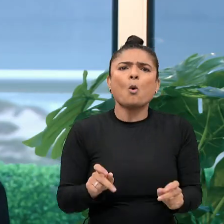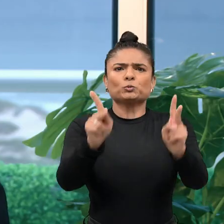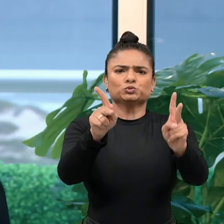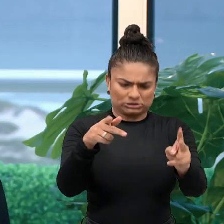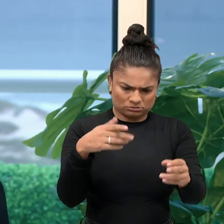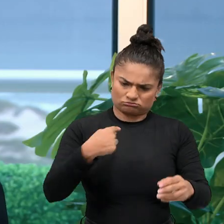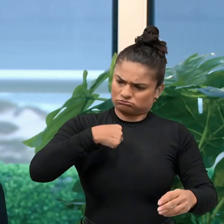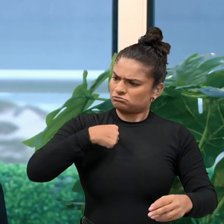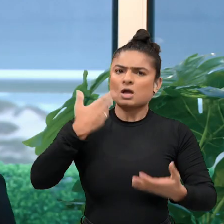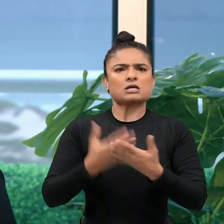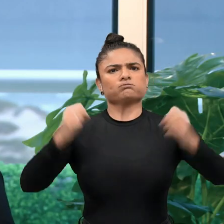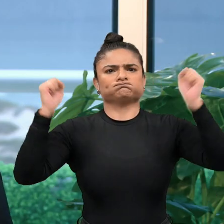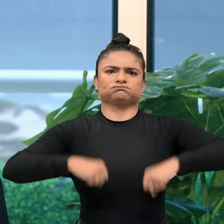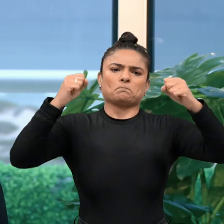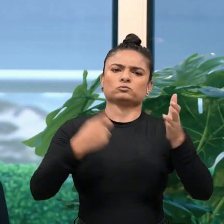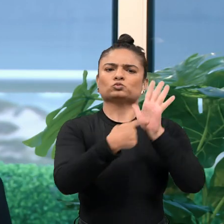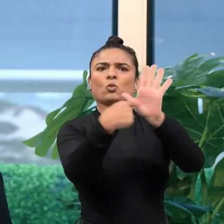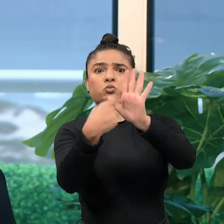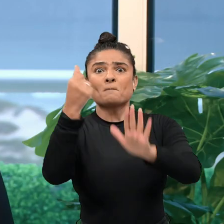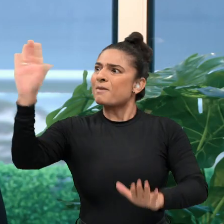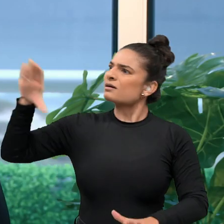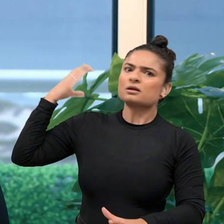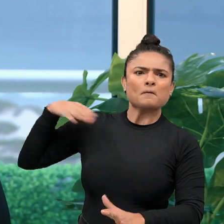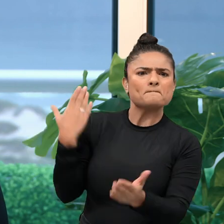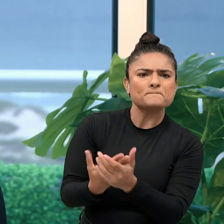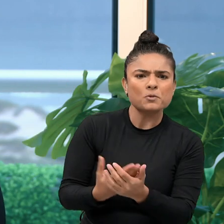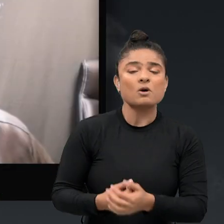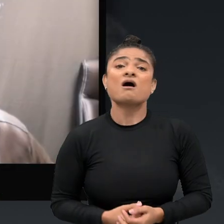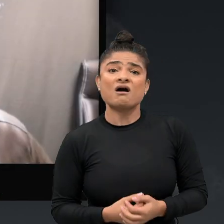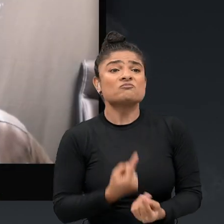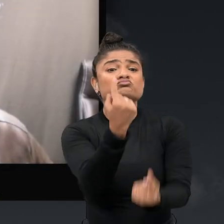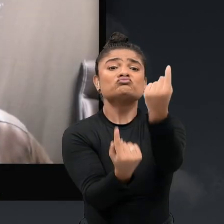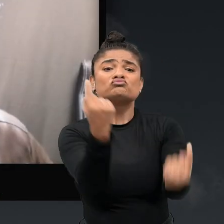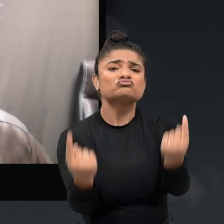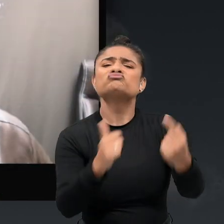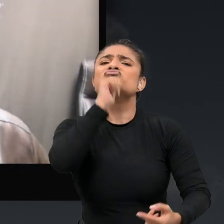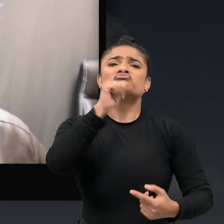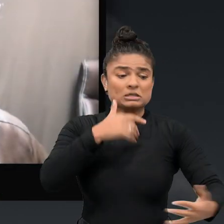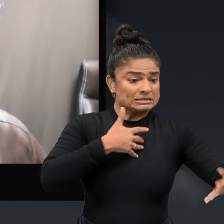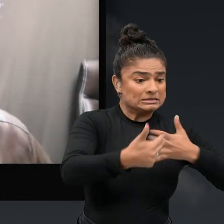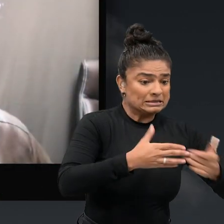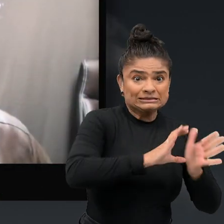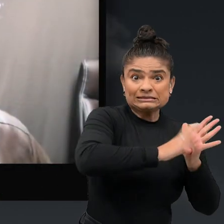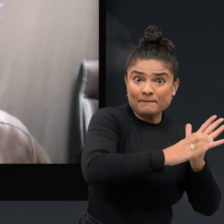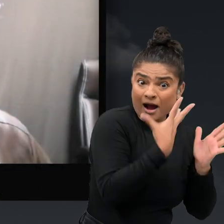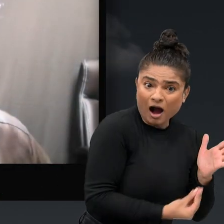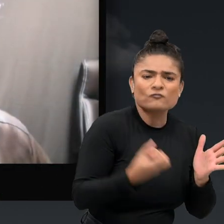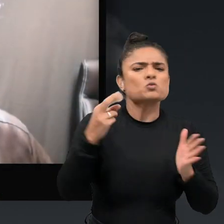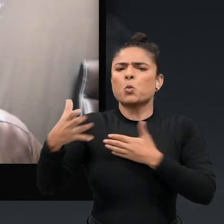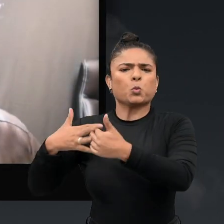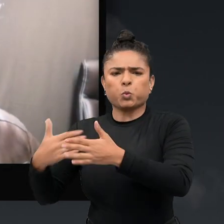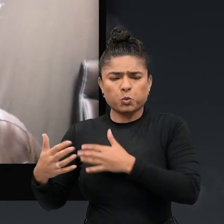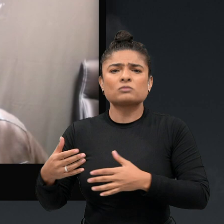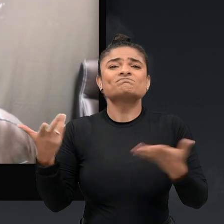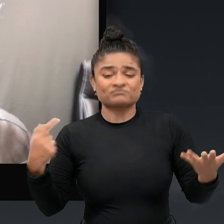as an opportunity to self-actualize and to make money? No, take it this way. Every one of us, whether we have disabilities or